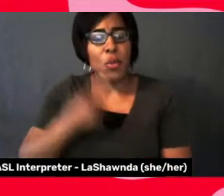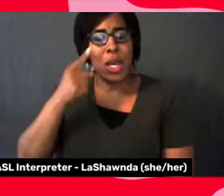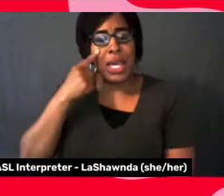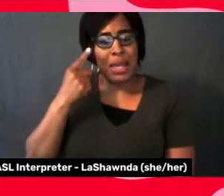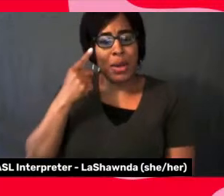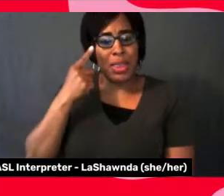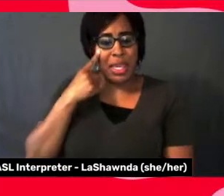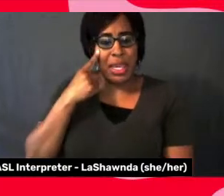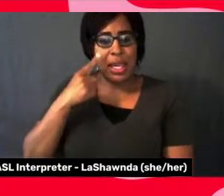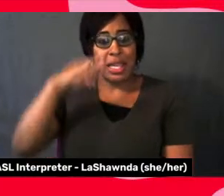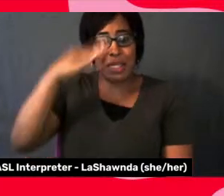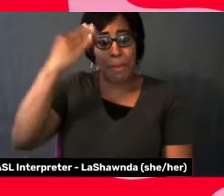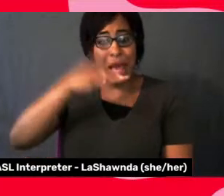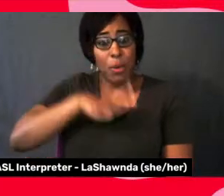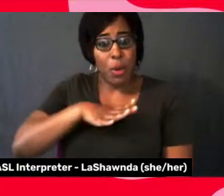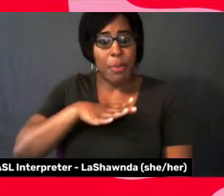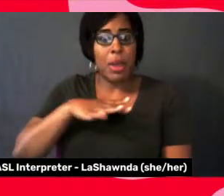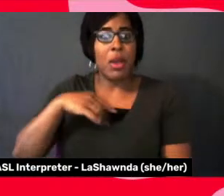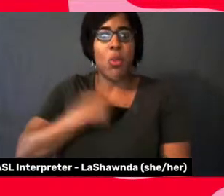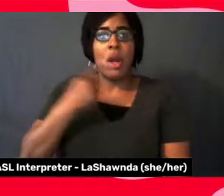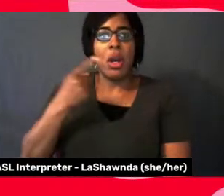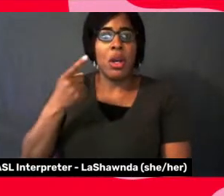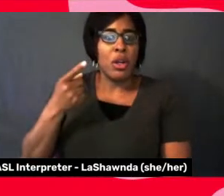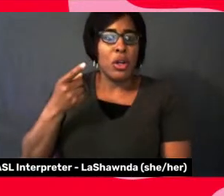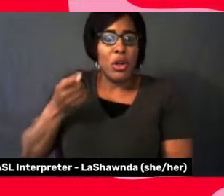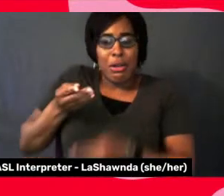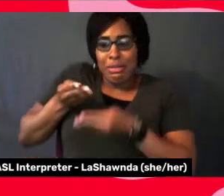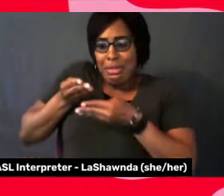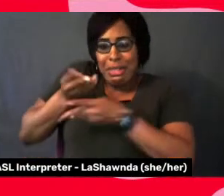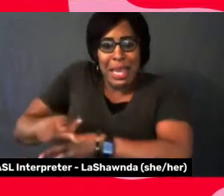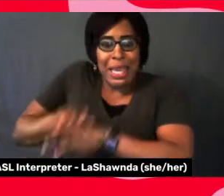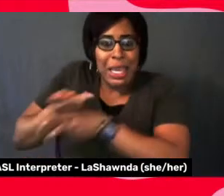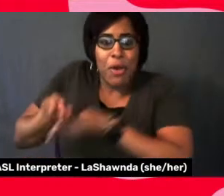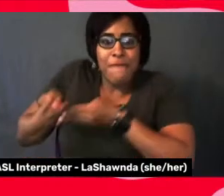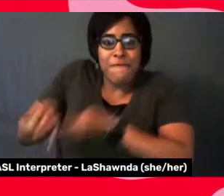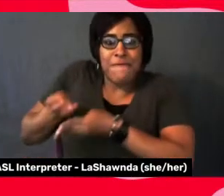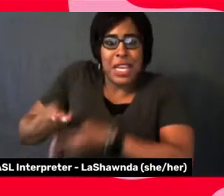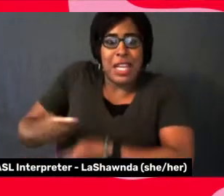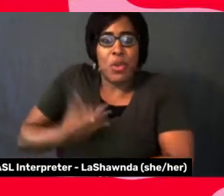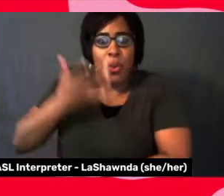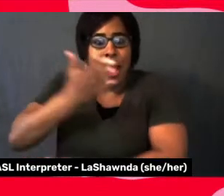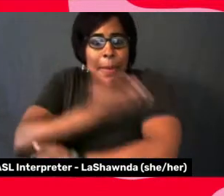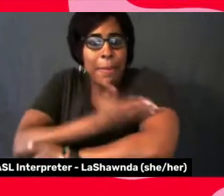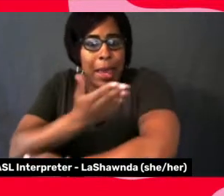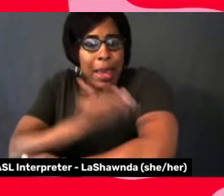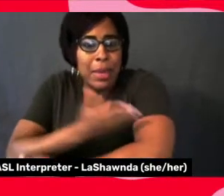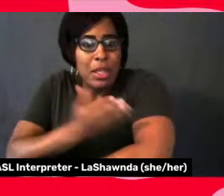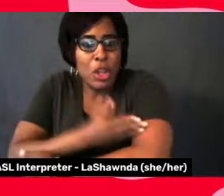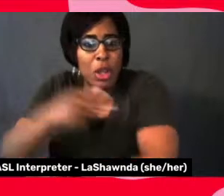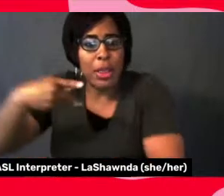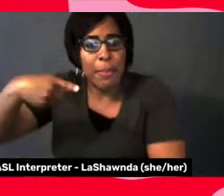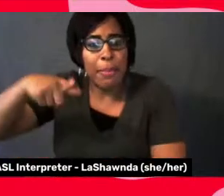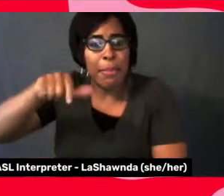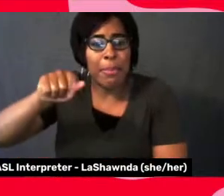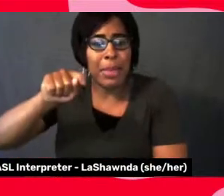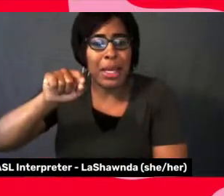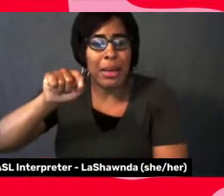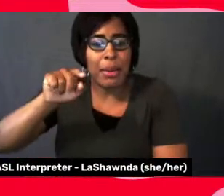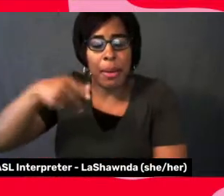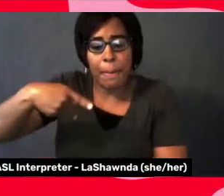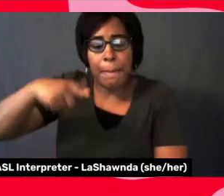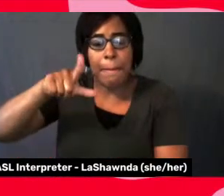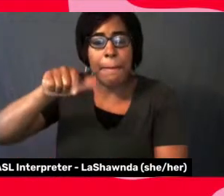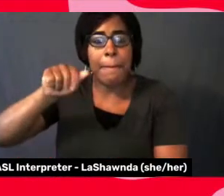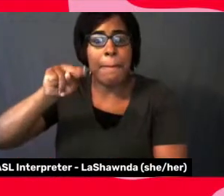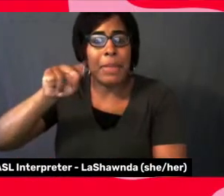feeding, taking care and feeding the white women's babies on the plantation, you know, nurturing their families, watching our